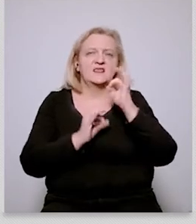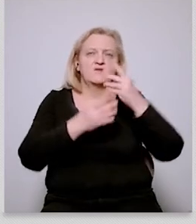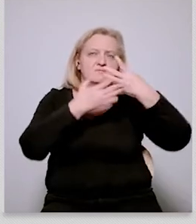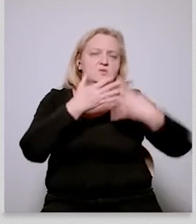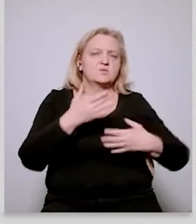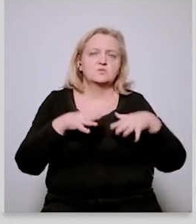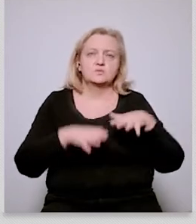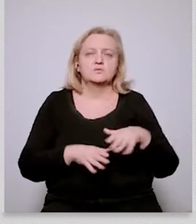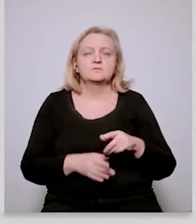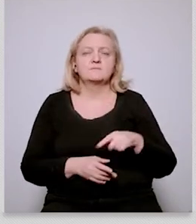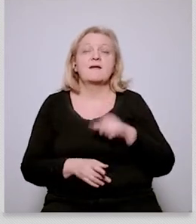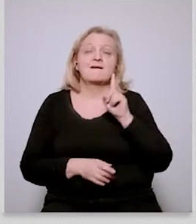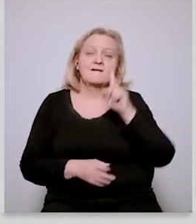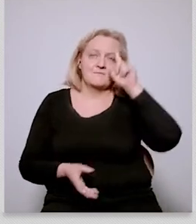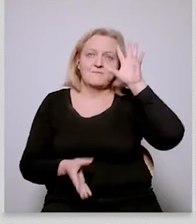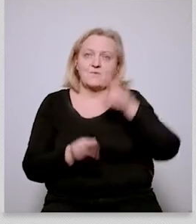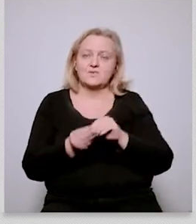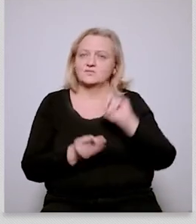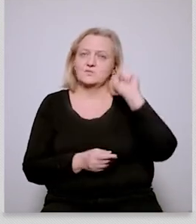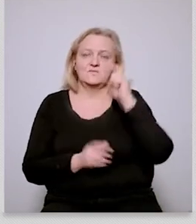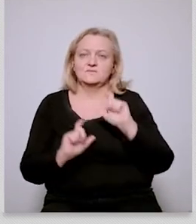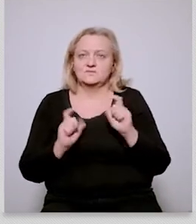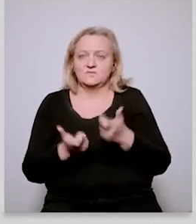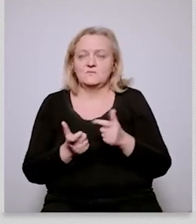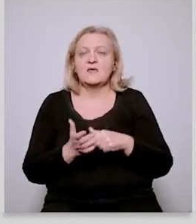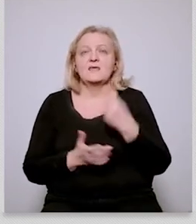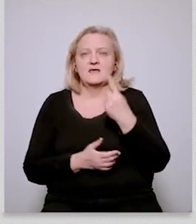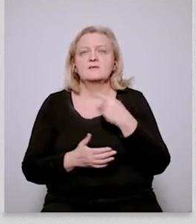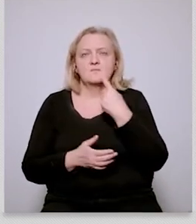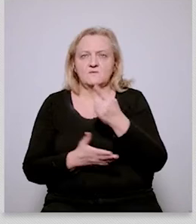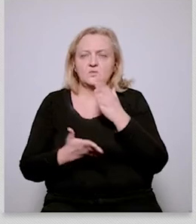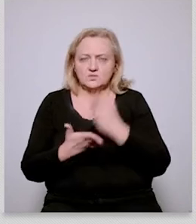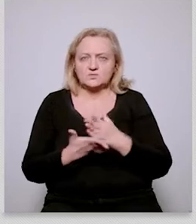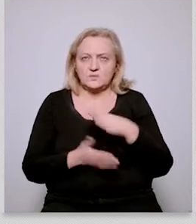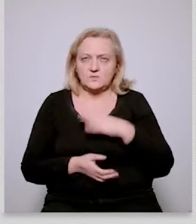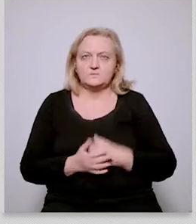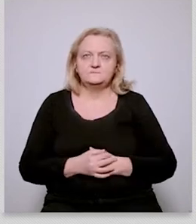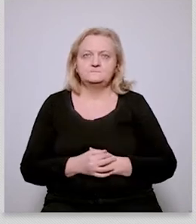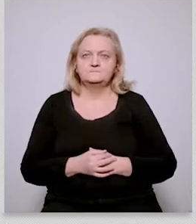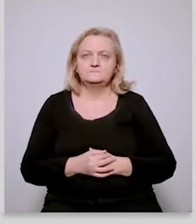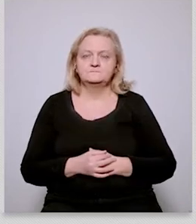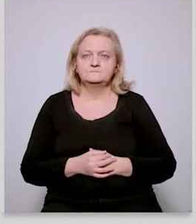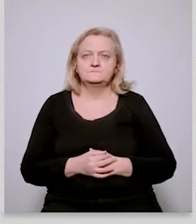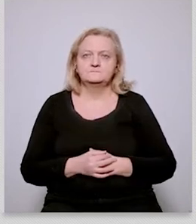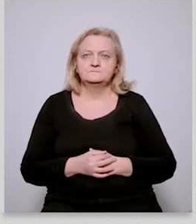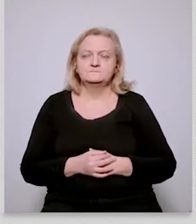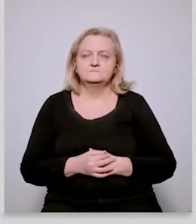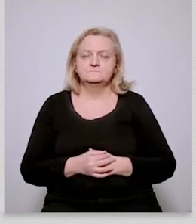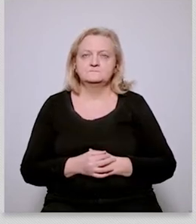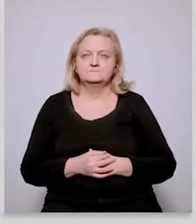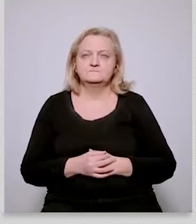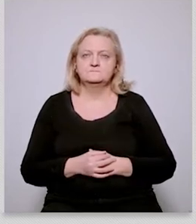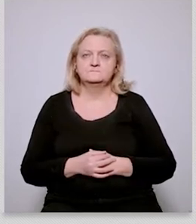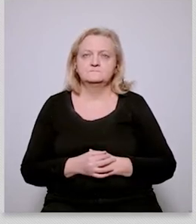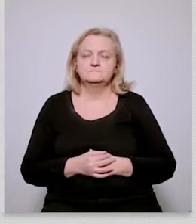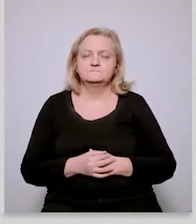is as edvin said um you know the con the conversation was very very institutional and you know and